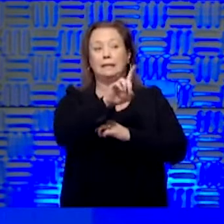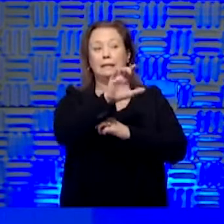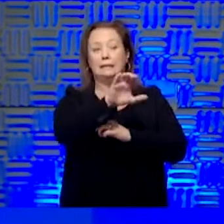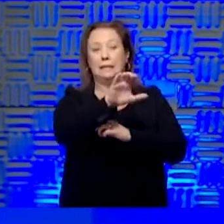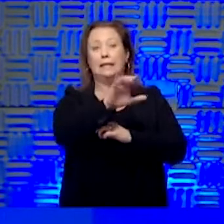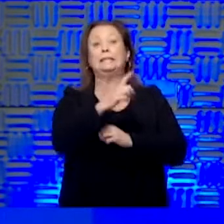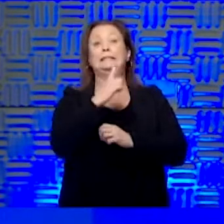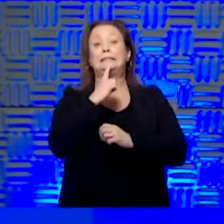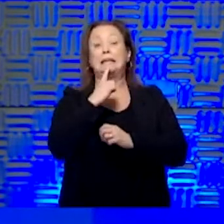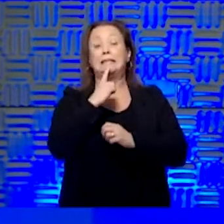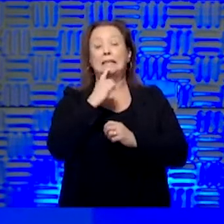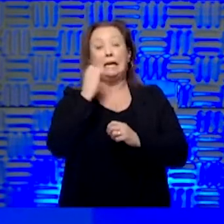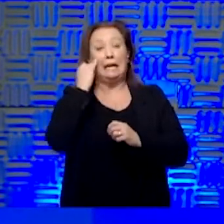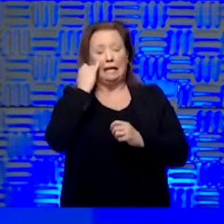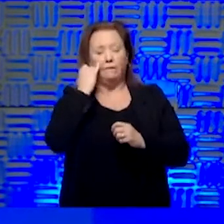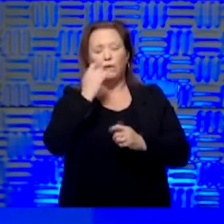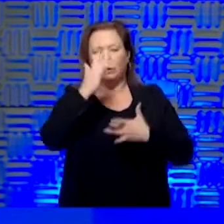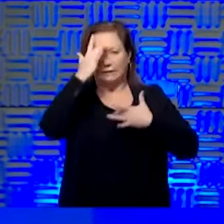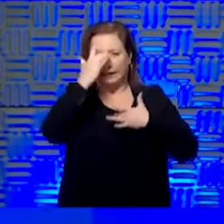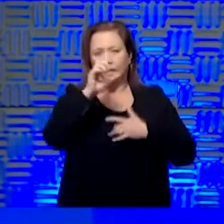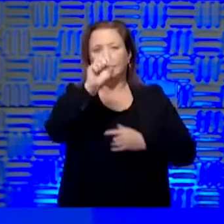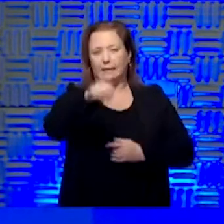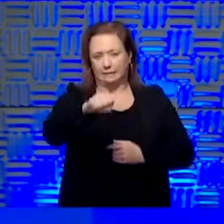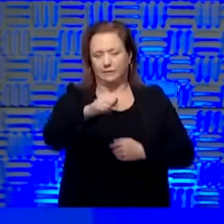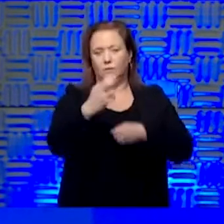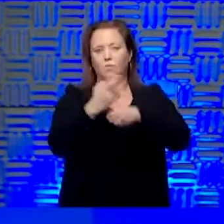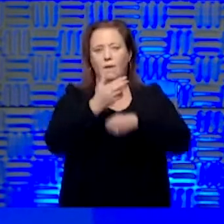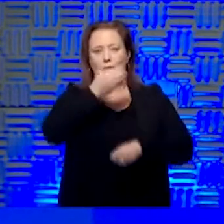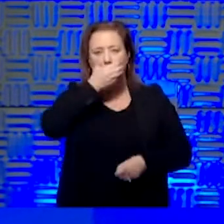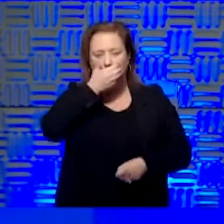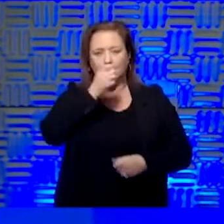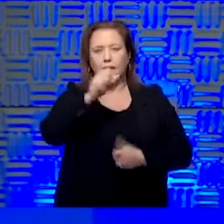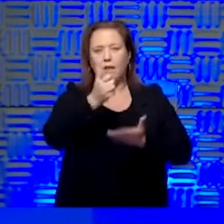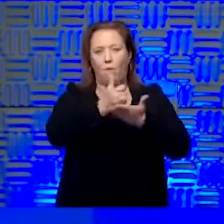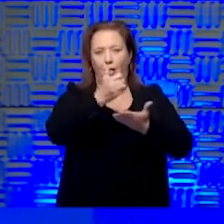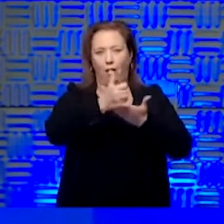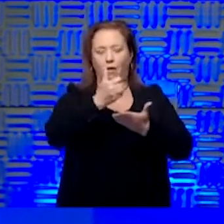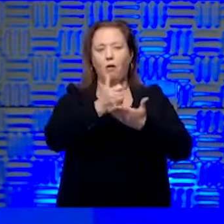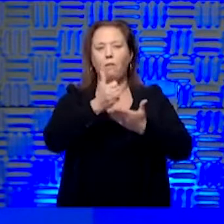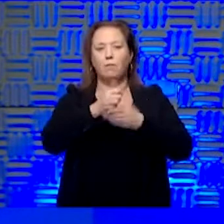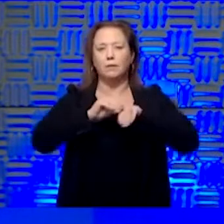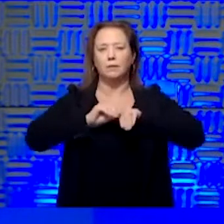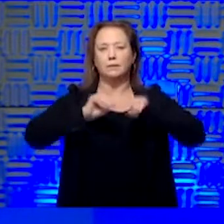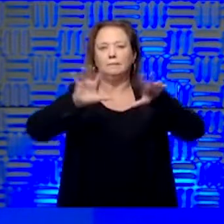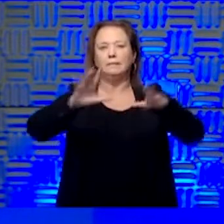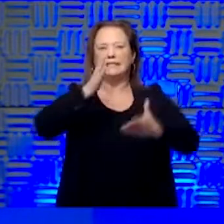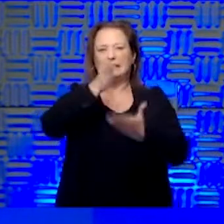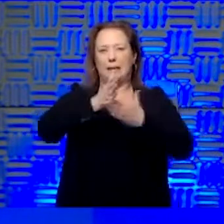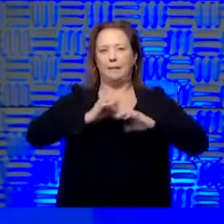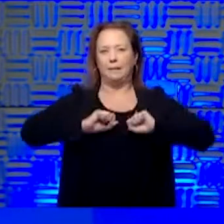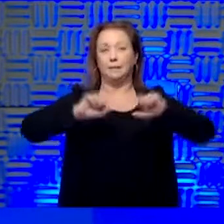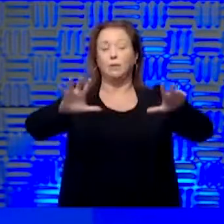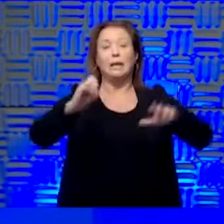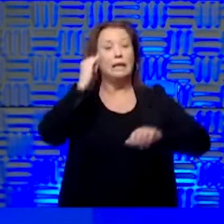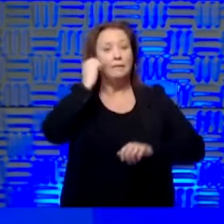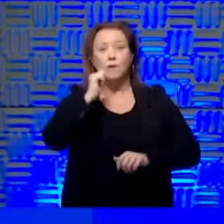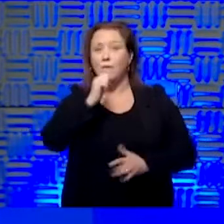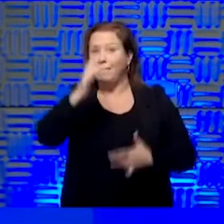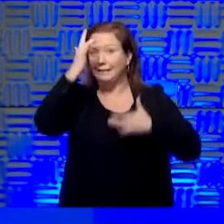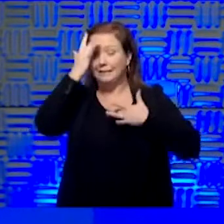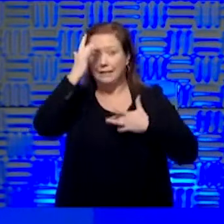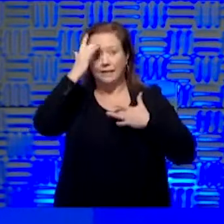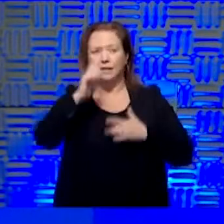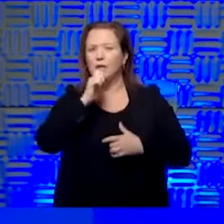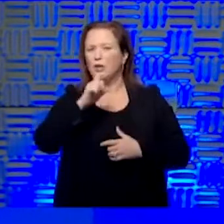If you're ill, certainly wear a mask. That will help from infecting others. If you're not ill, you